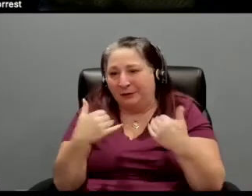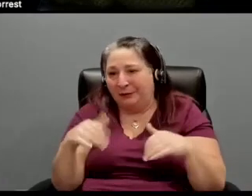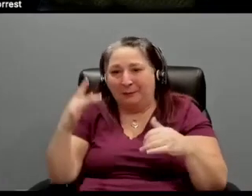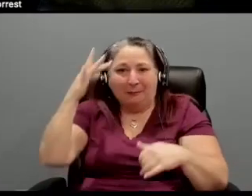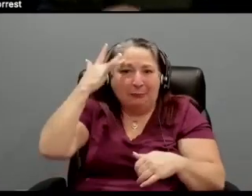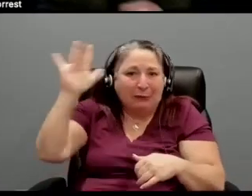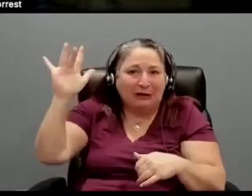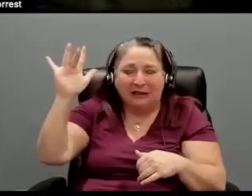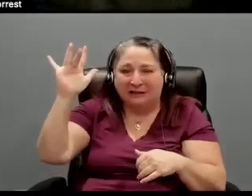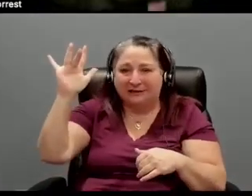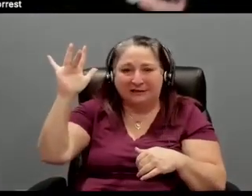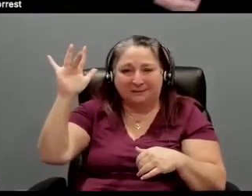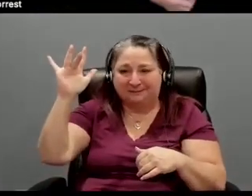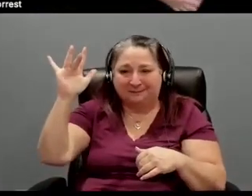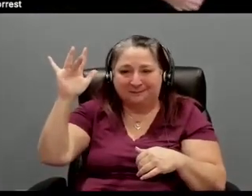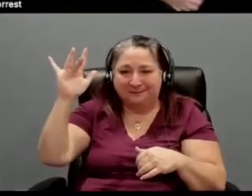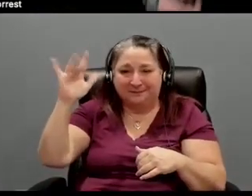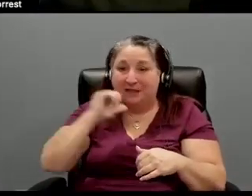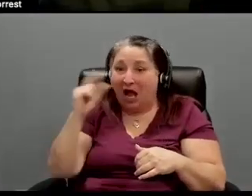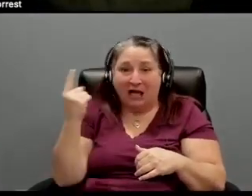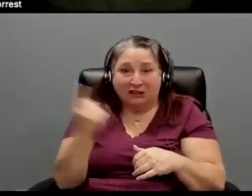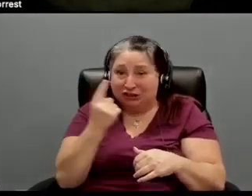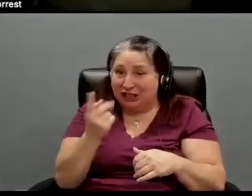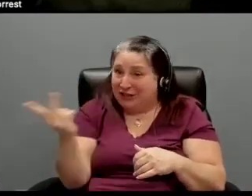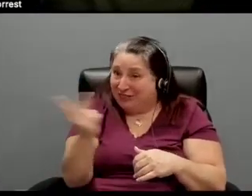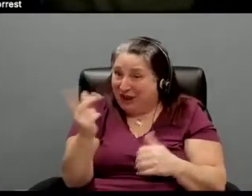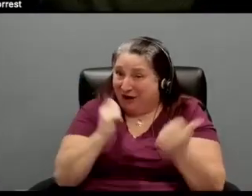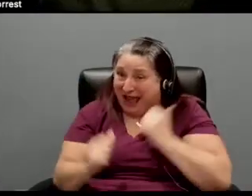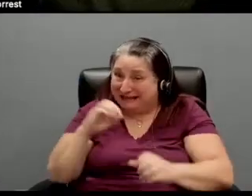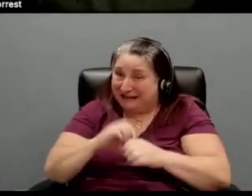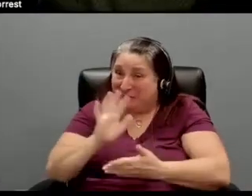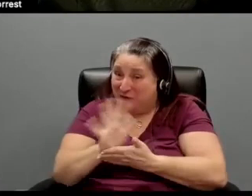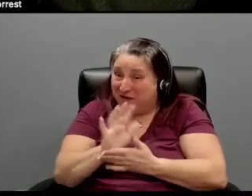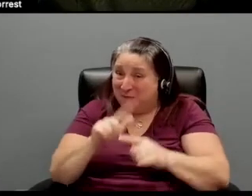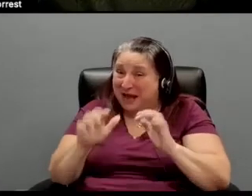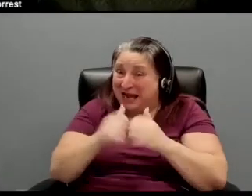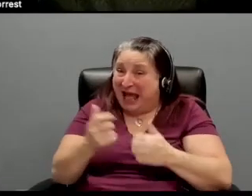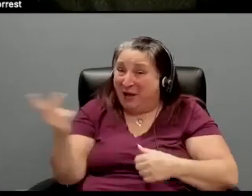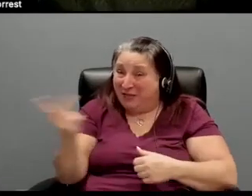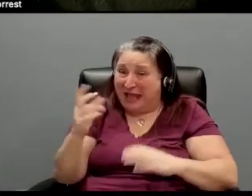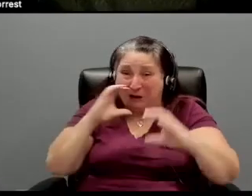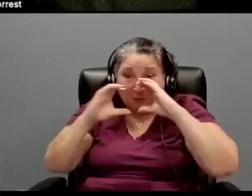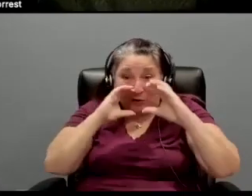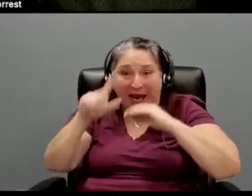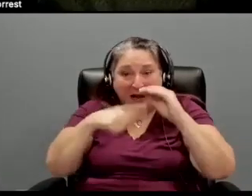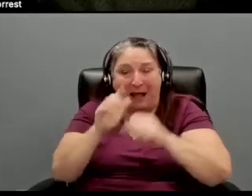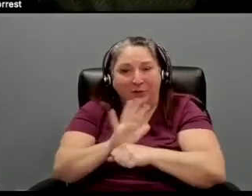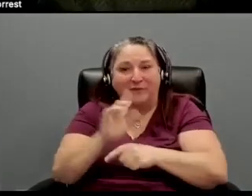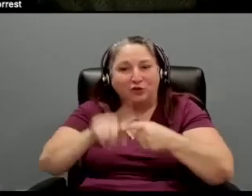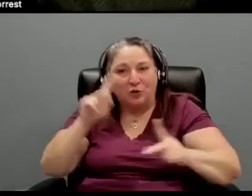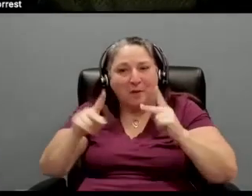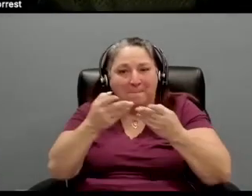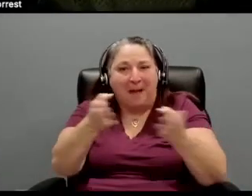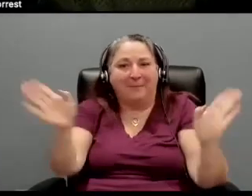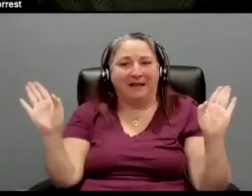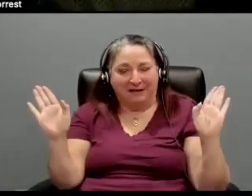at not just what they did in the movie, but how they're communicating about the movie to the public and, and